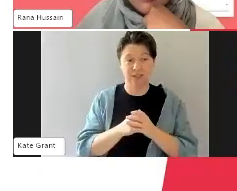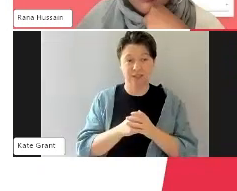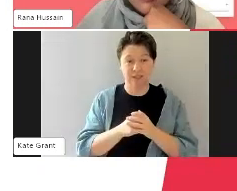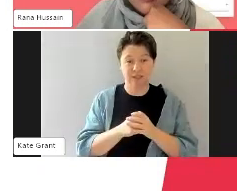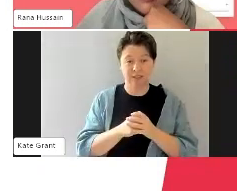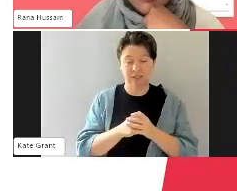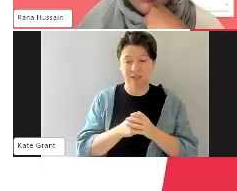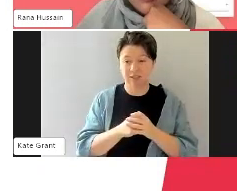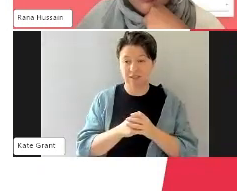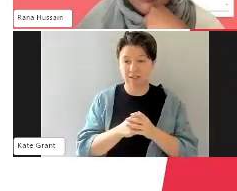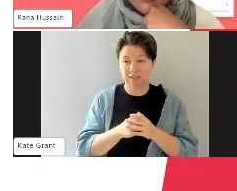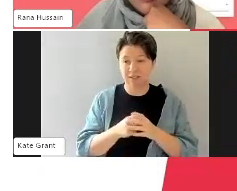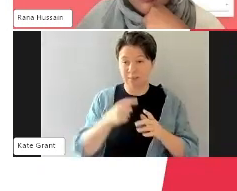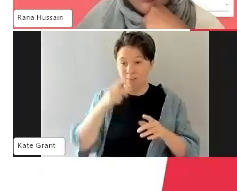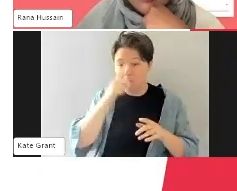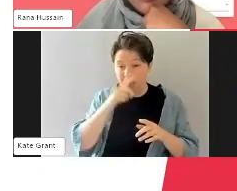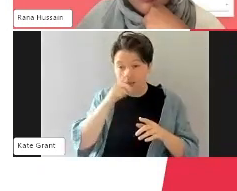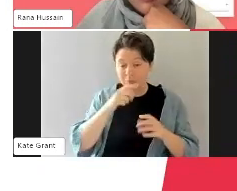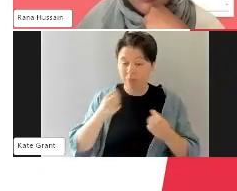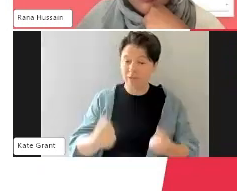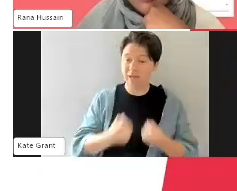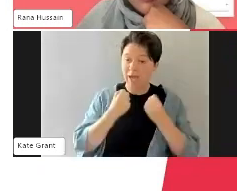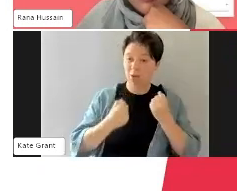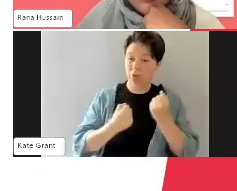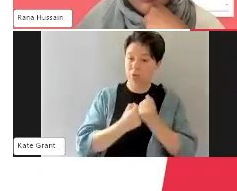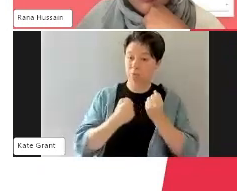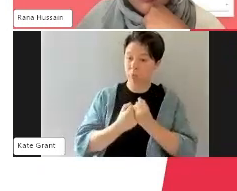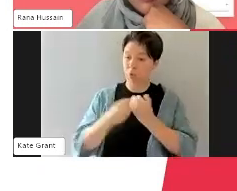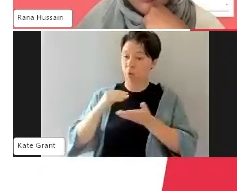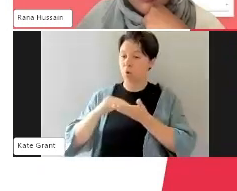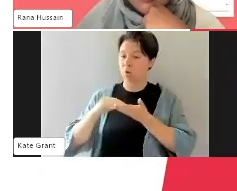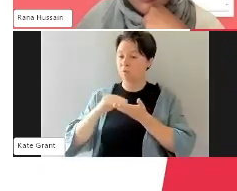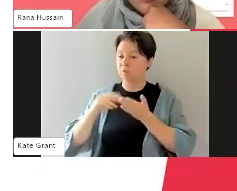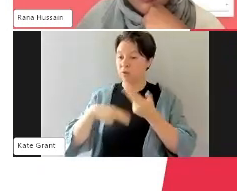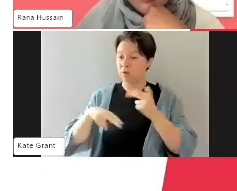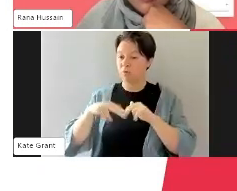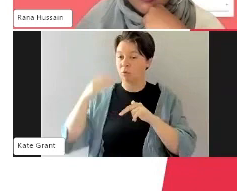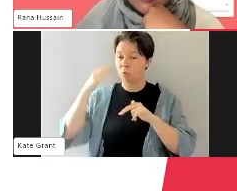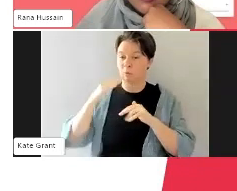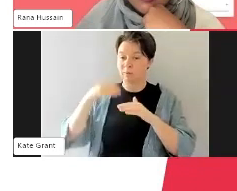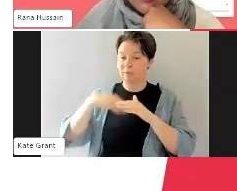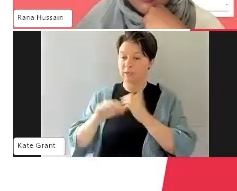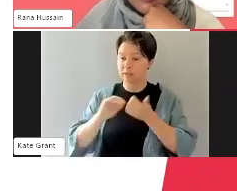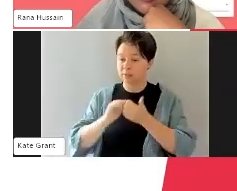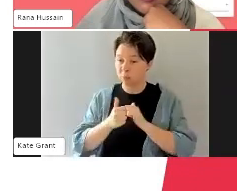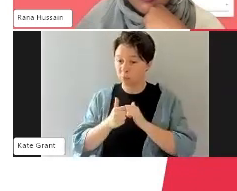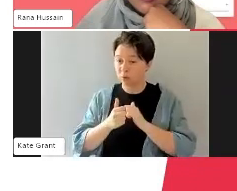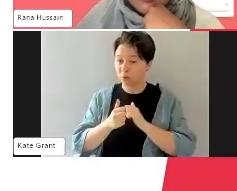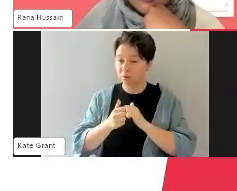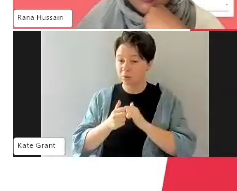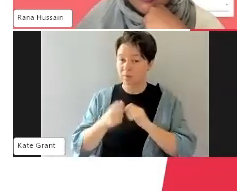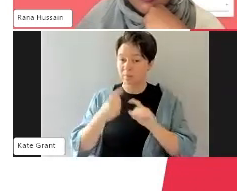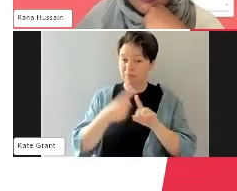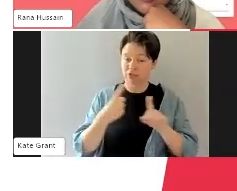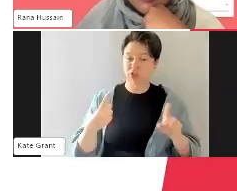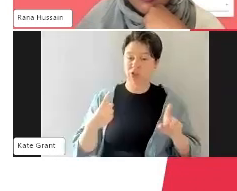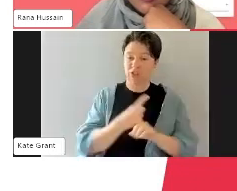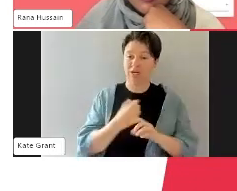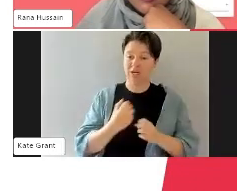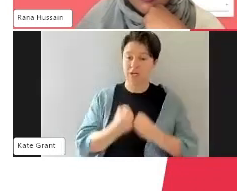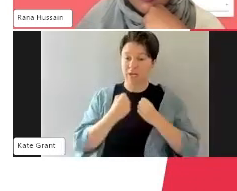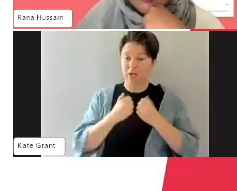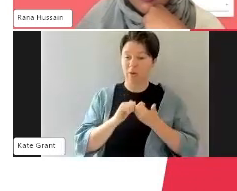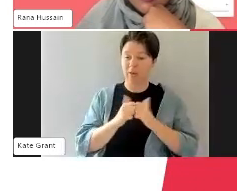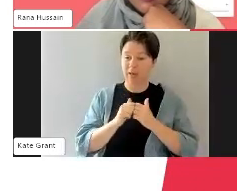and our supporters of the office of women in sport in recreation and of course, change our game, uh, make those opportunities exist